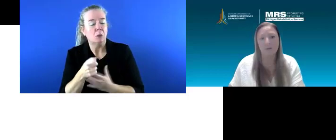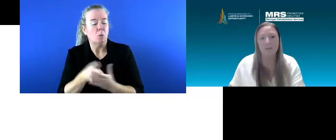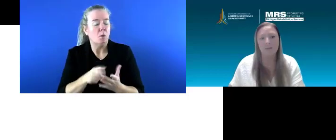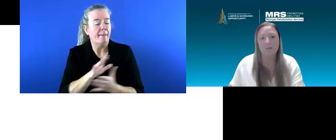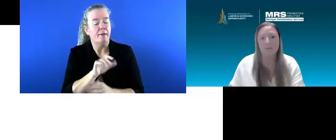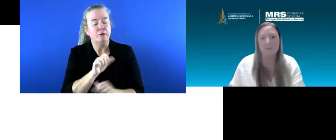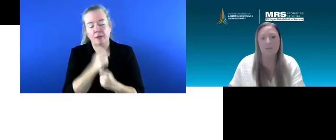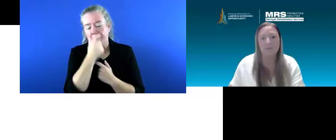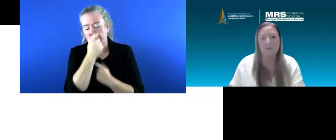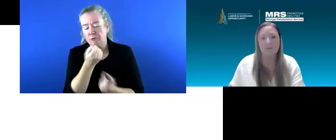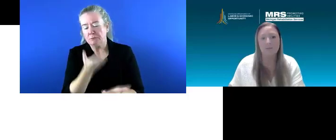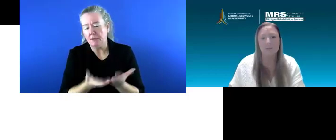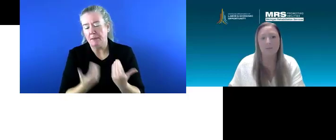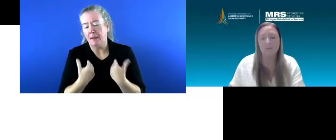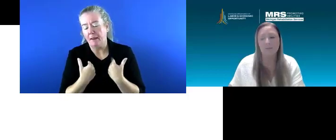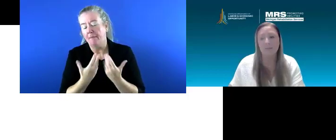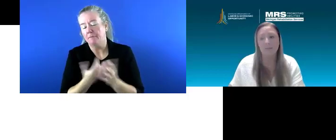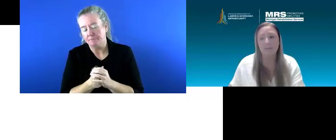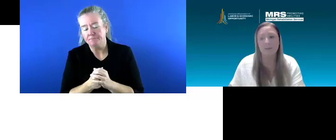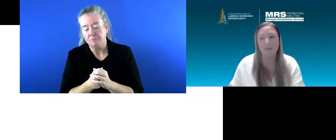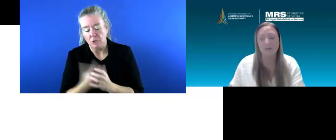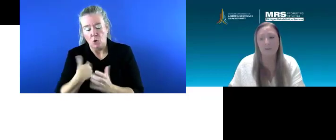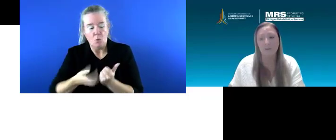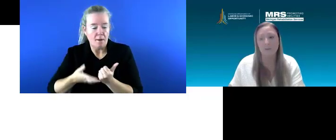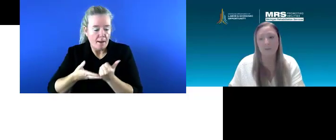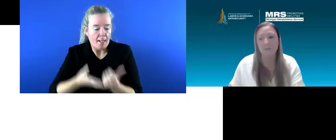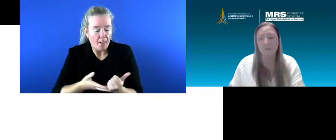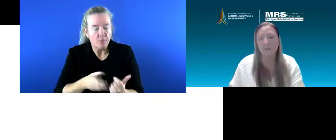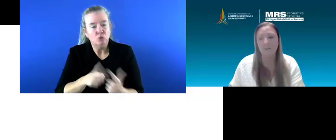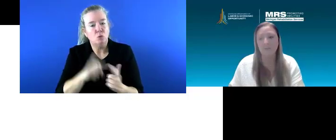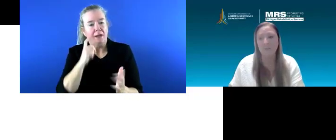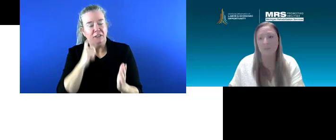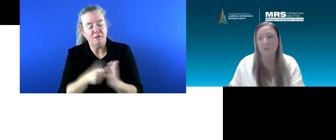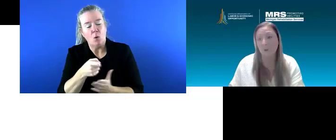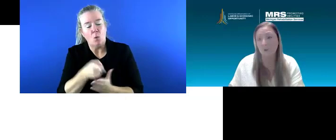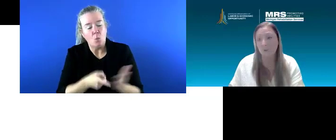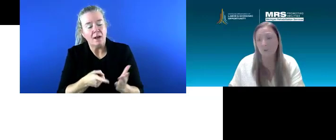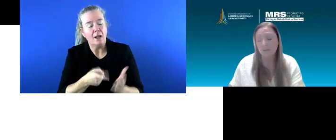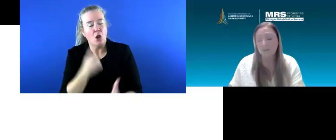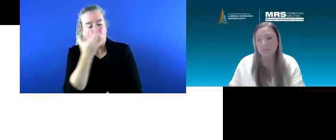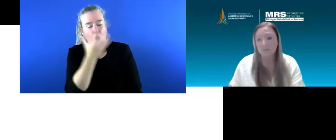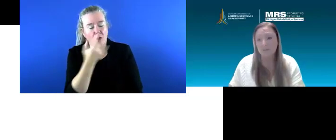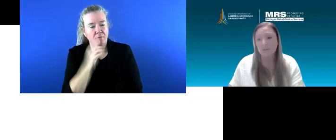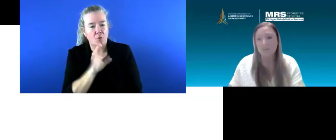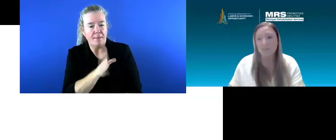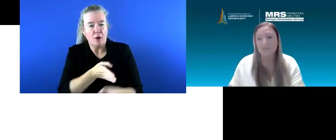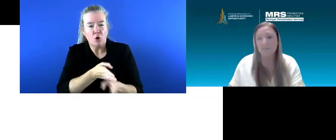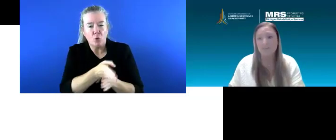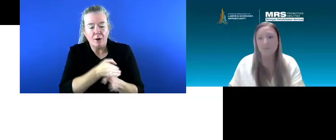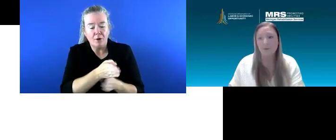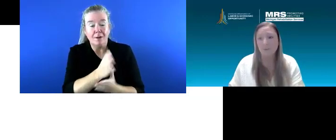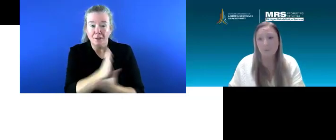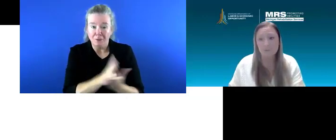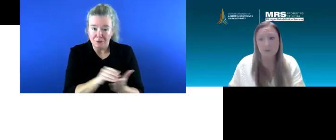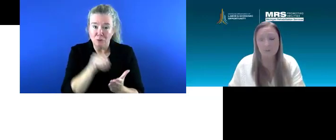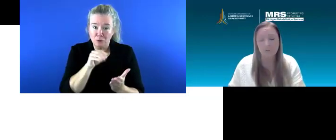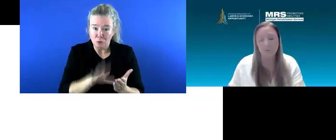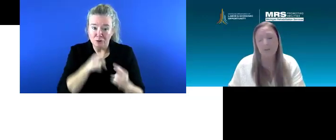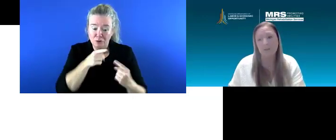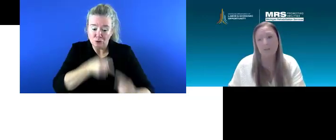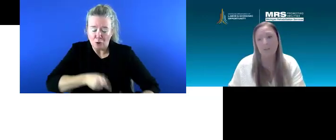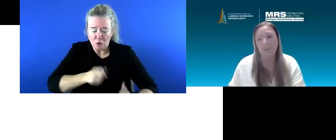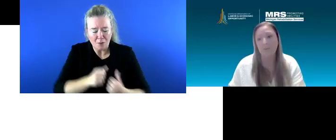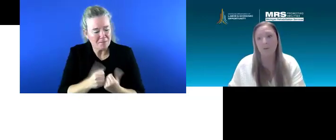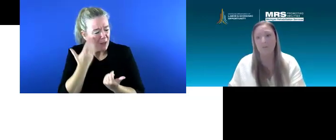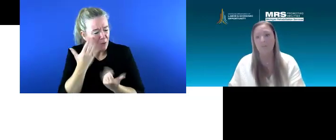In addition, this assists the students identifying their careers. As we know, students struggle with knowing